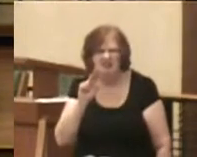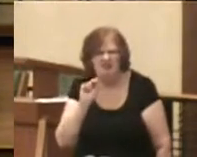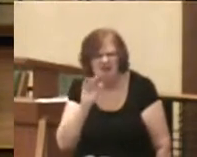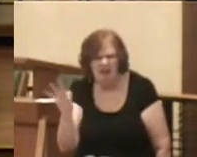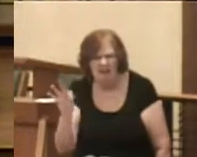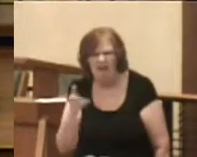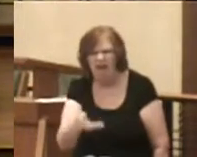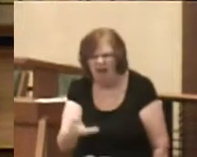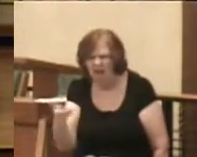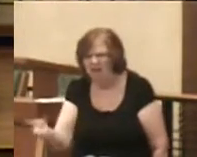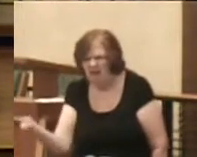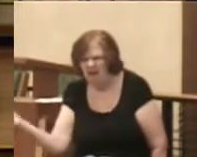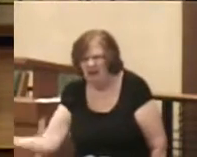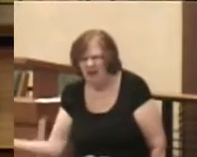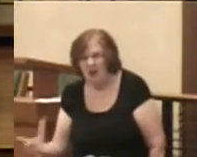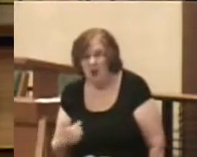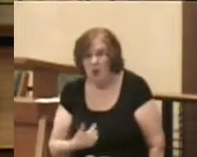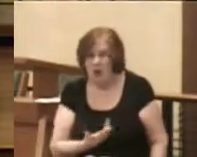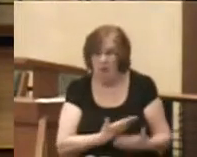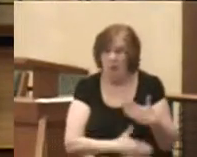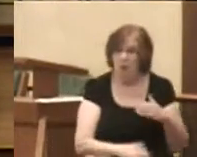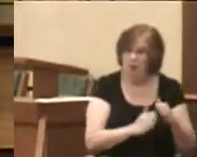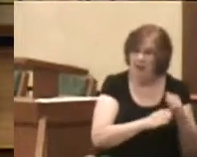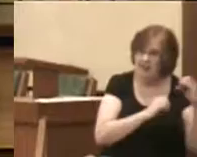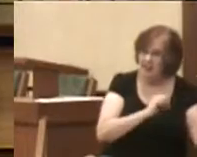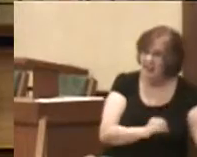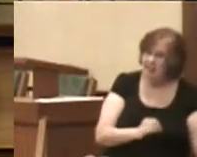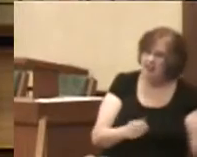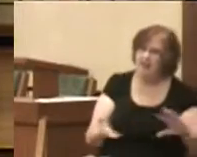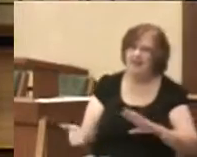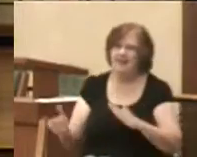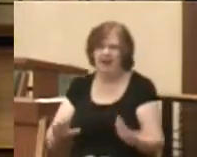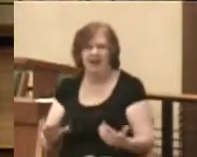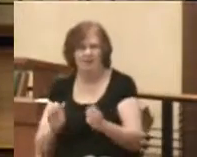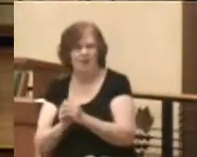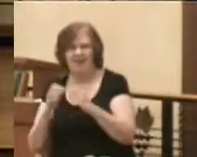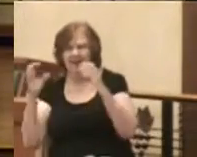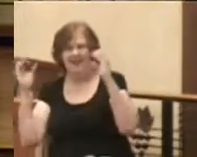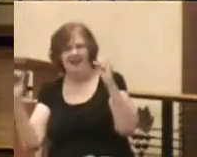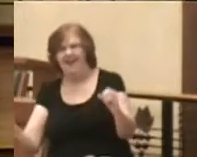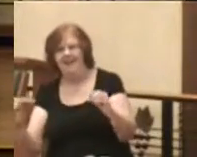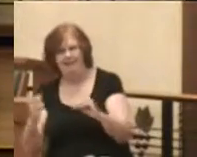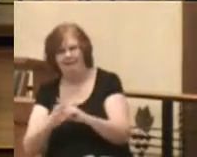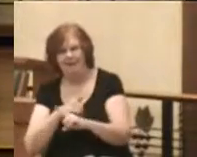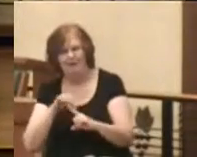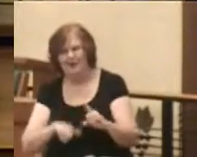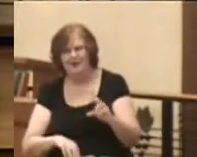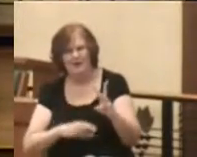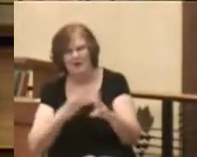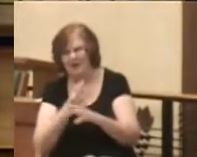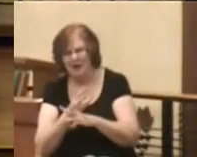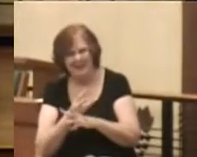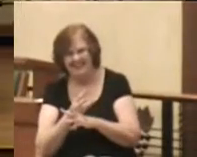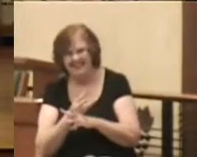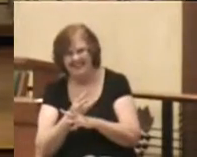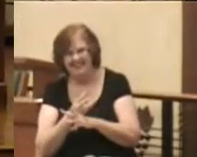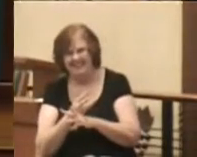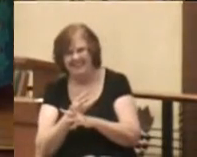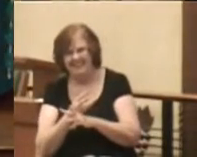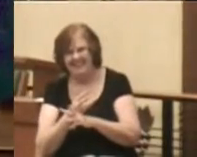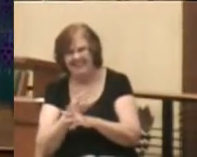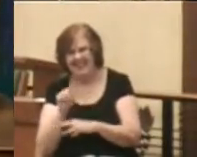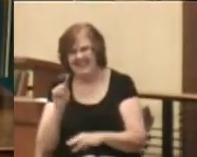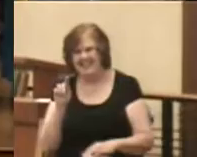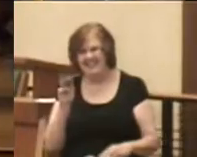He reminds us that we bring nothing into the world. We will take nothing out of the world. Timothy is very